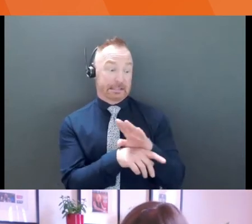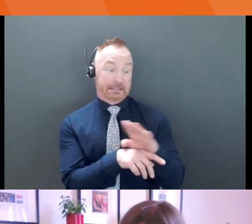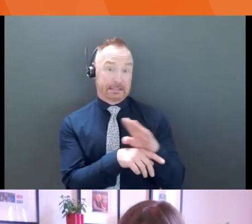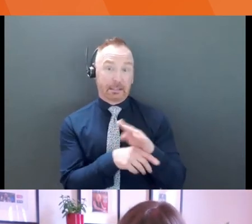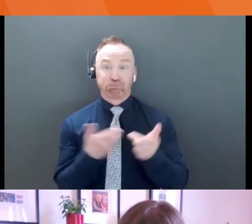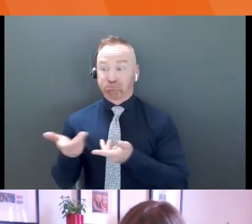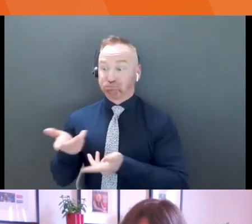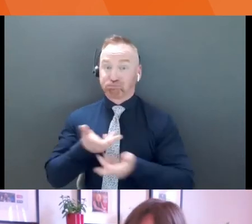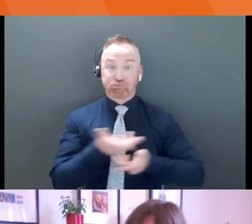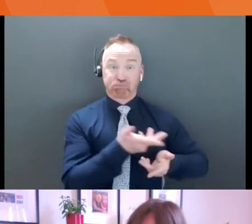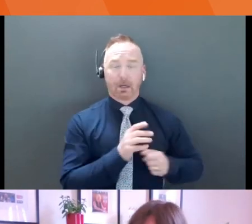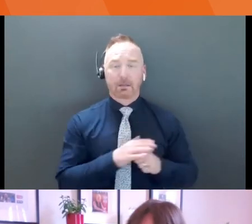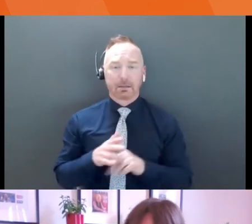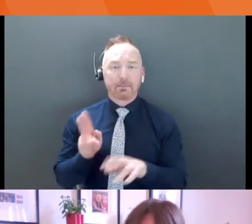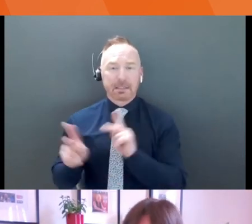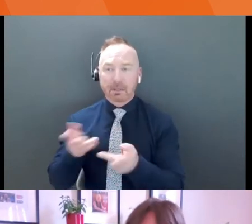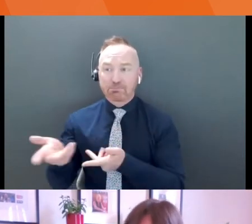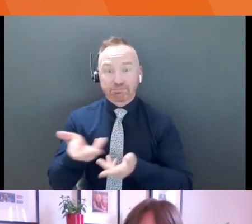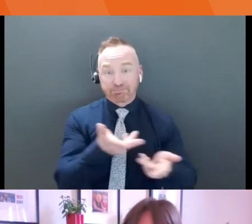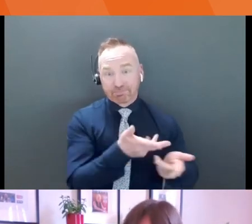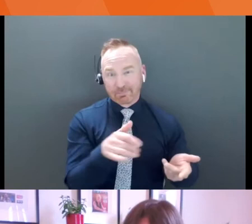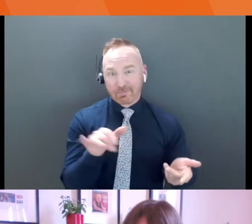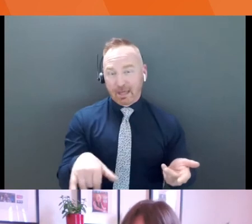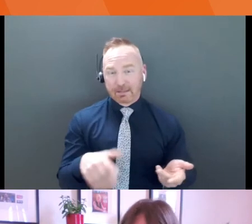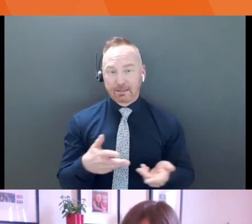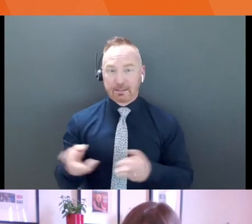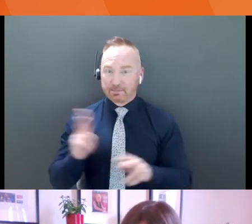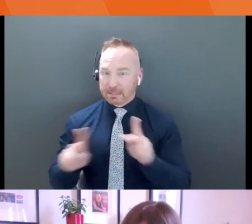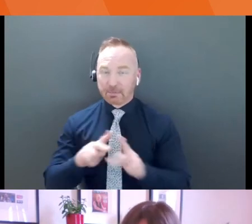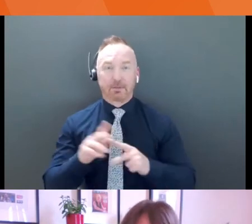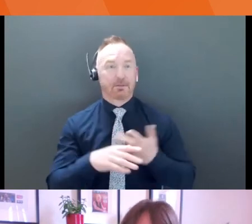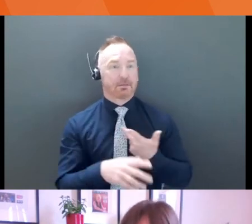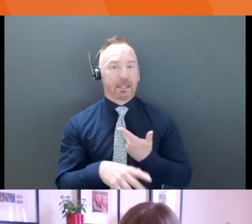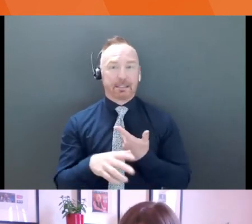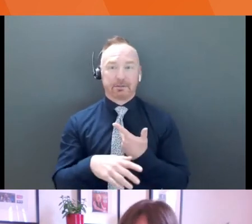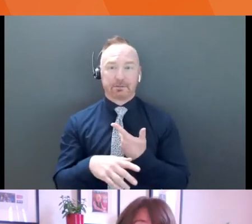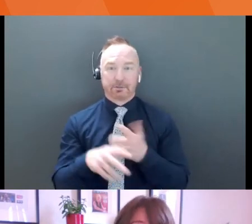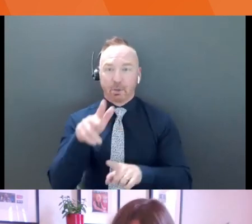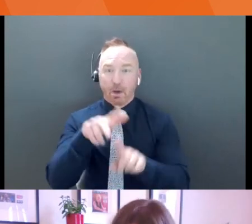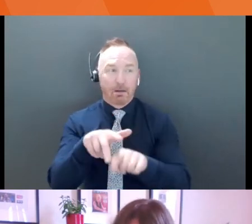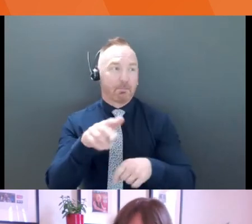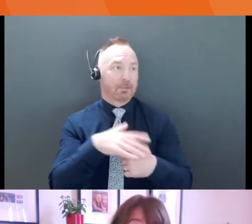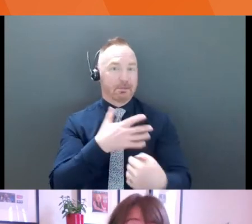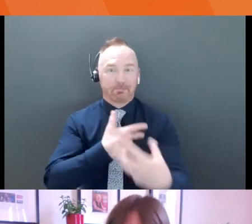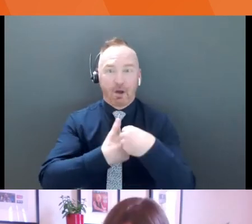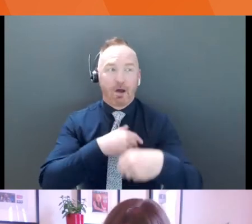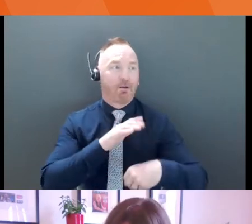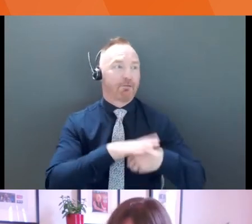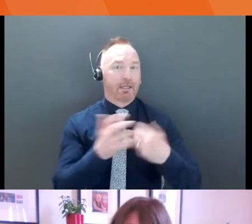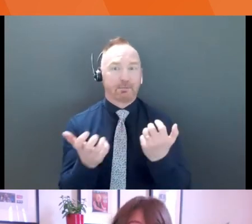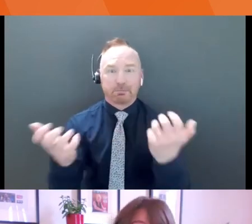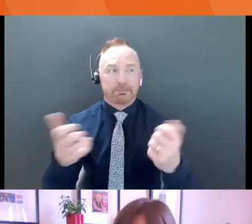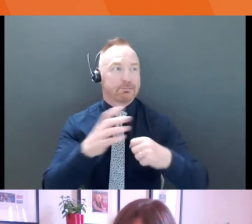right? At the end of the day, that's what they do. So be a people show up, uh, let them see your eyes, let them see your body language. Let them see how